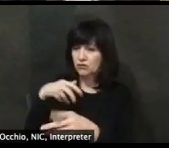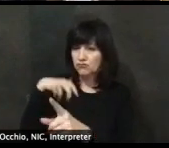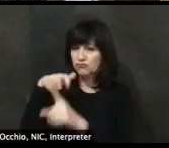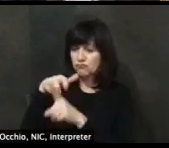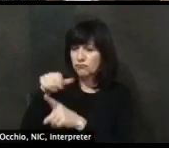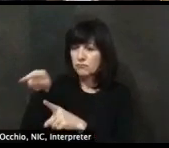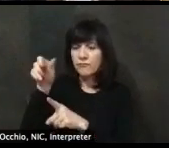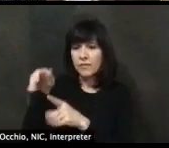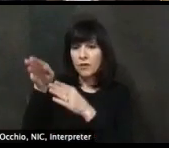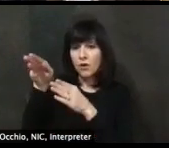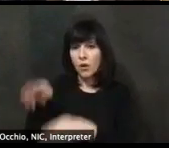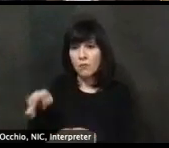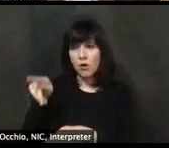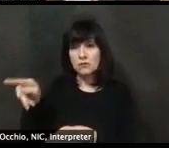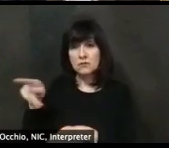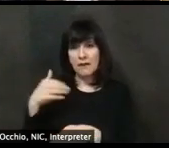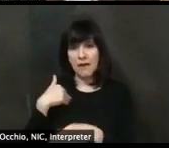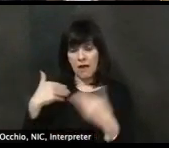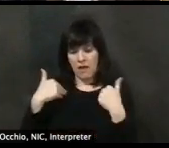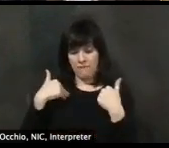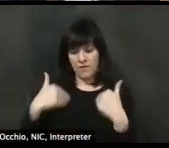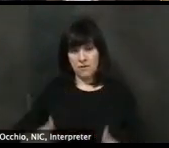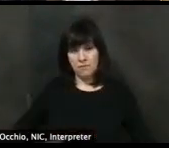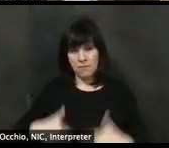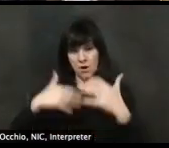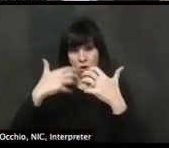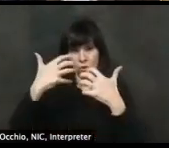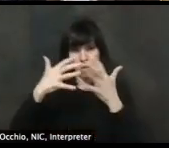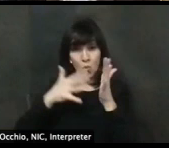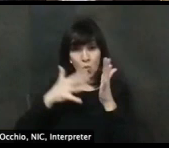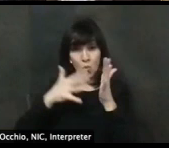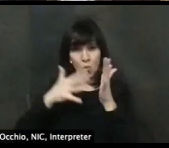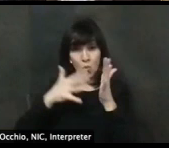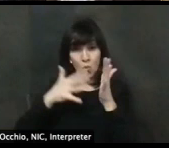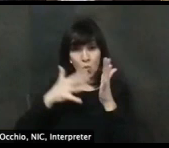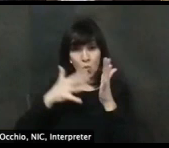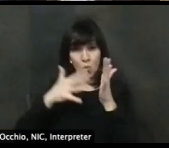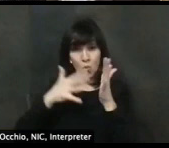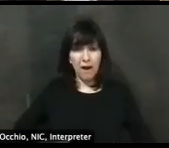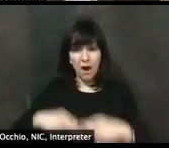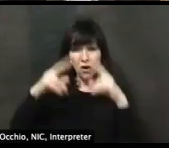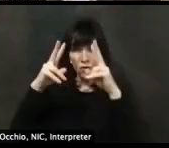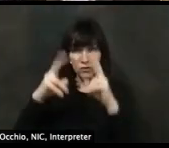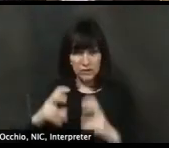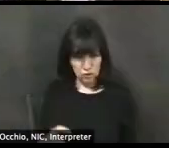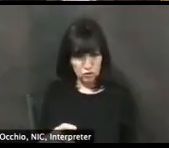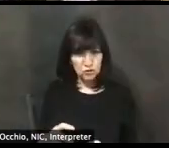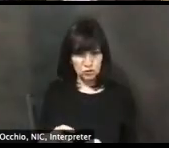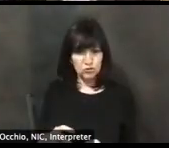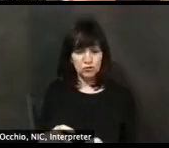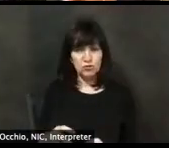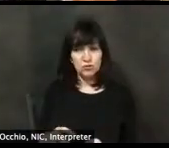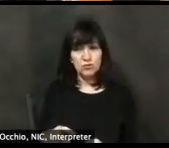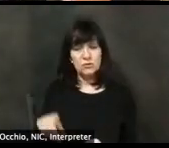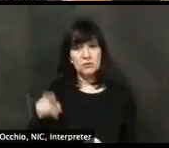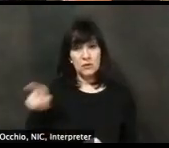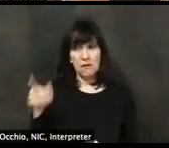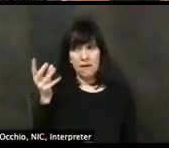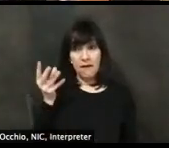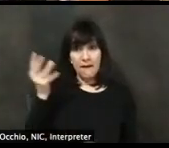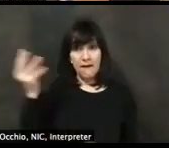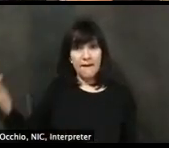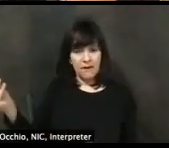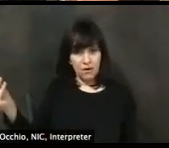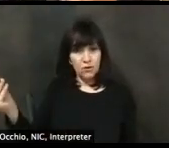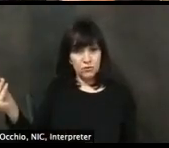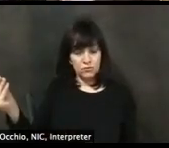even if you have a chronic disease or not, that all of us wear face coverings. Um, and you know, certainly not our real little